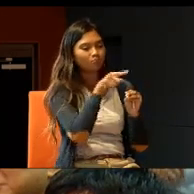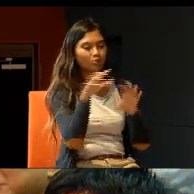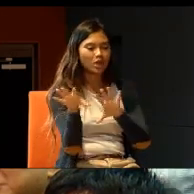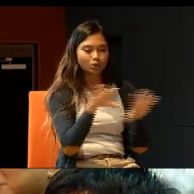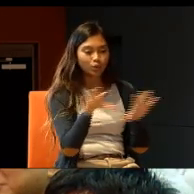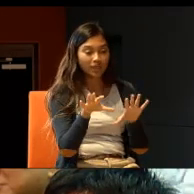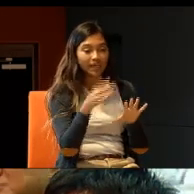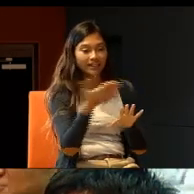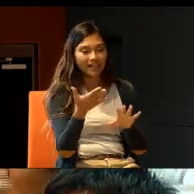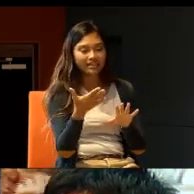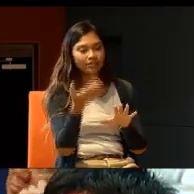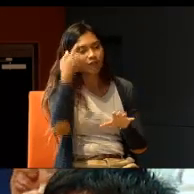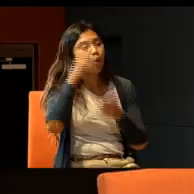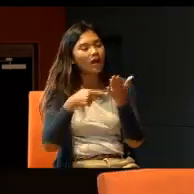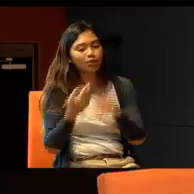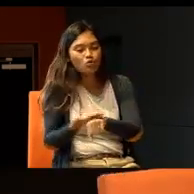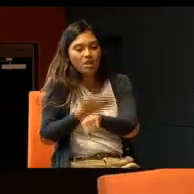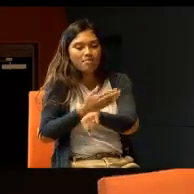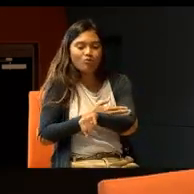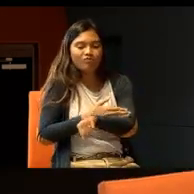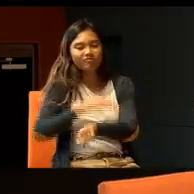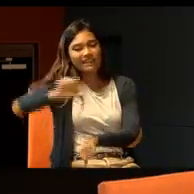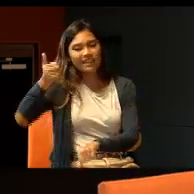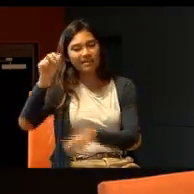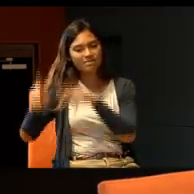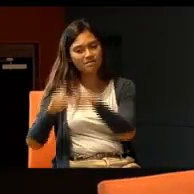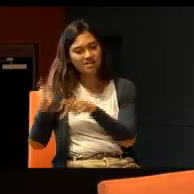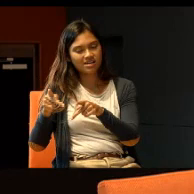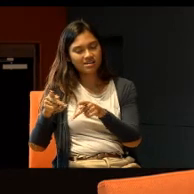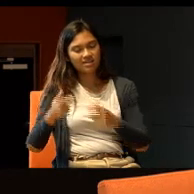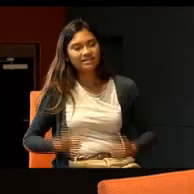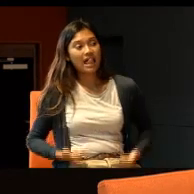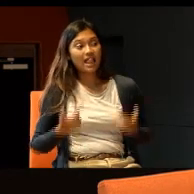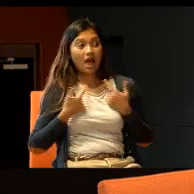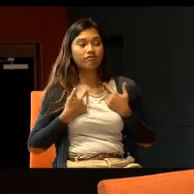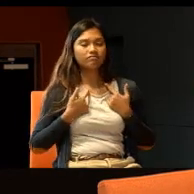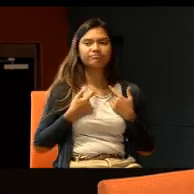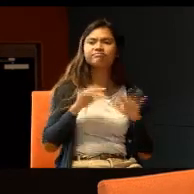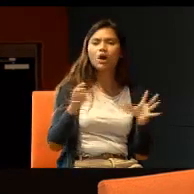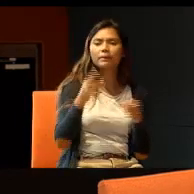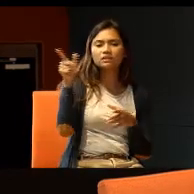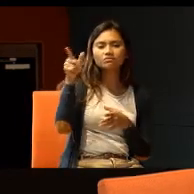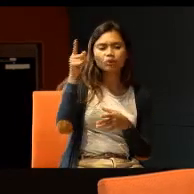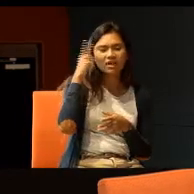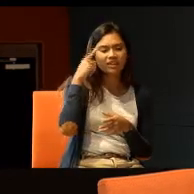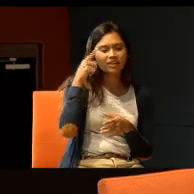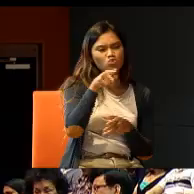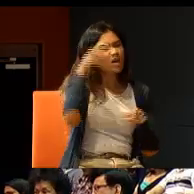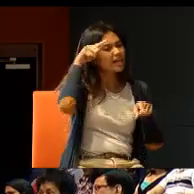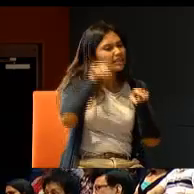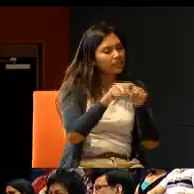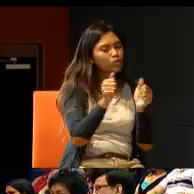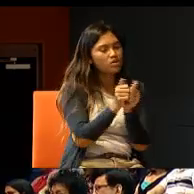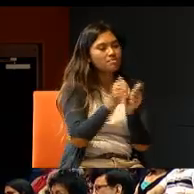another person's life. How many of you think, how many of you think, you agree with this friend of mine, that there is no